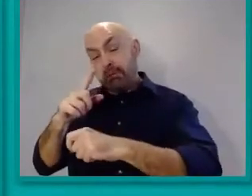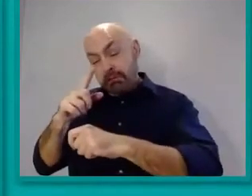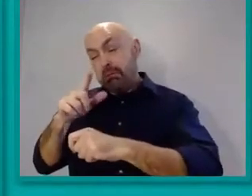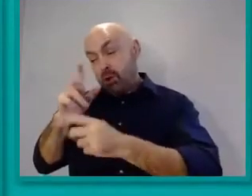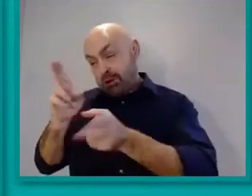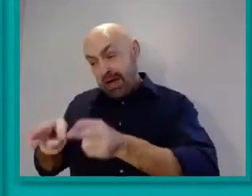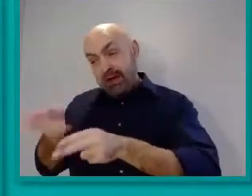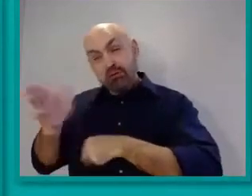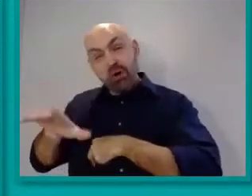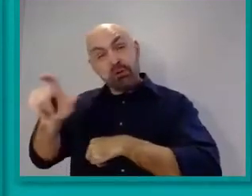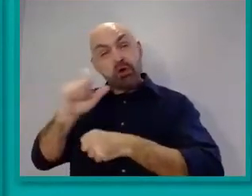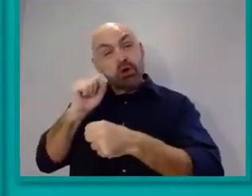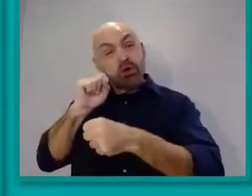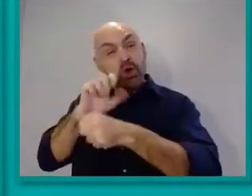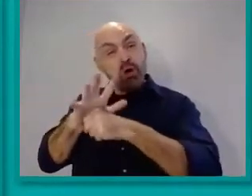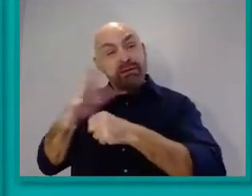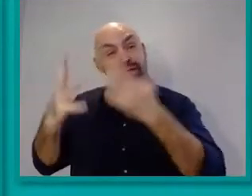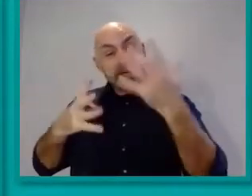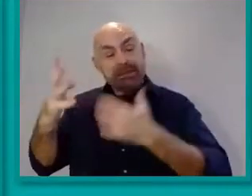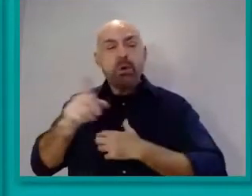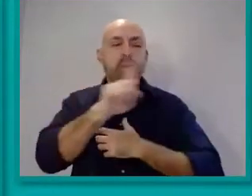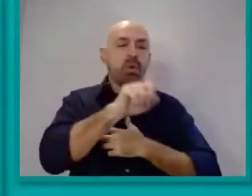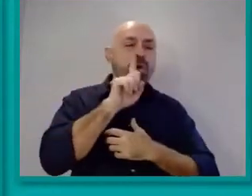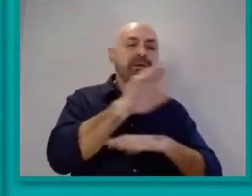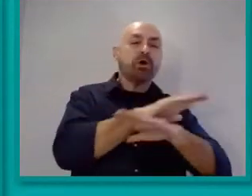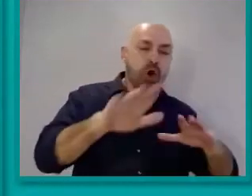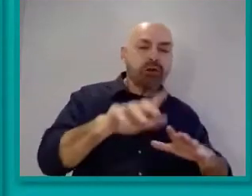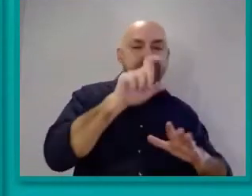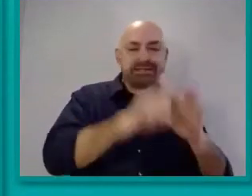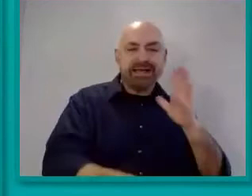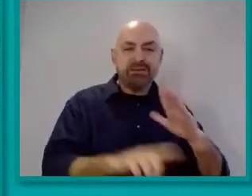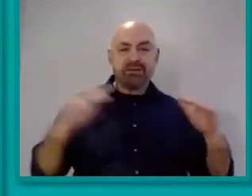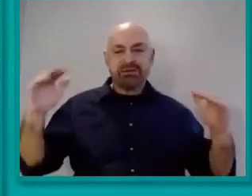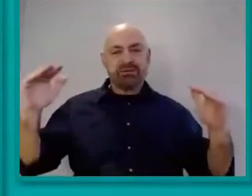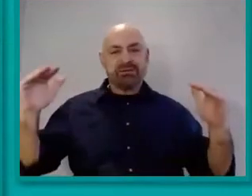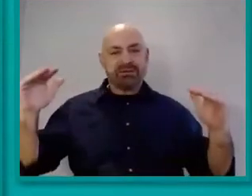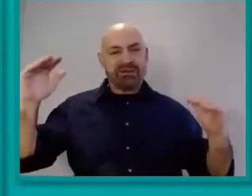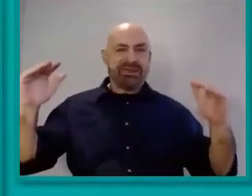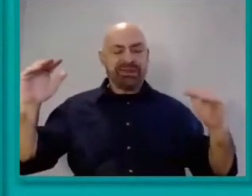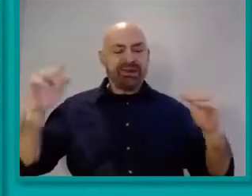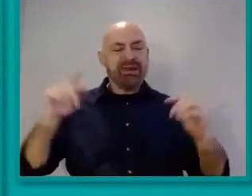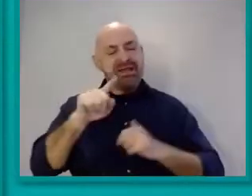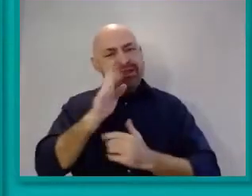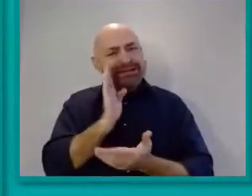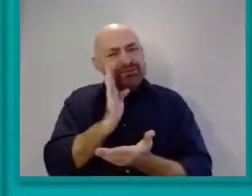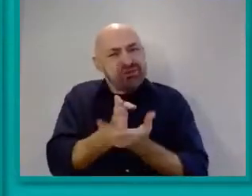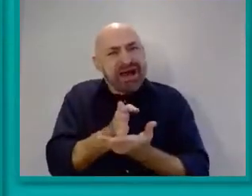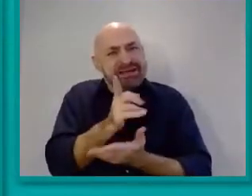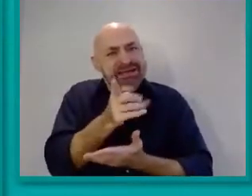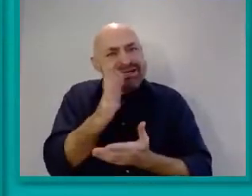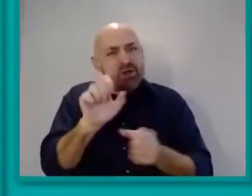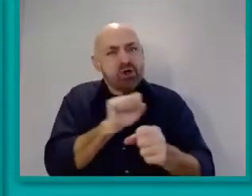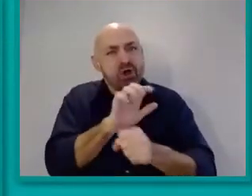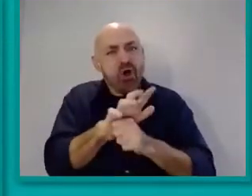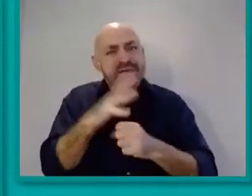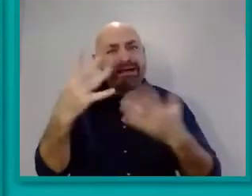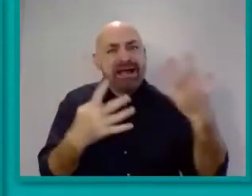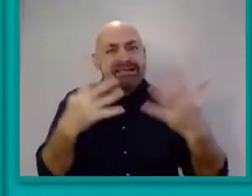than a woman who is not disabled. This is the reality of the pandemic for disabled people.